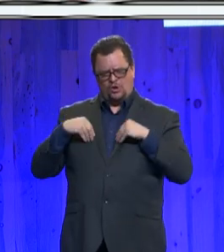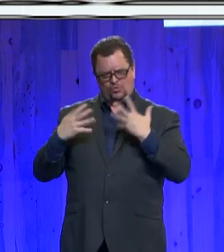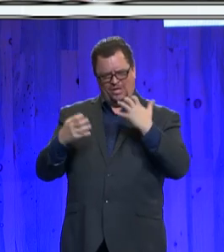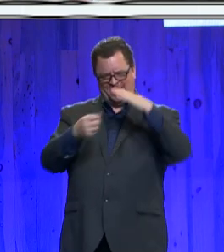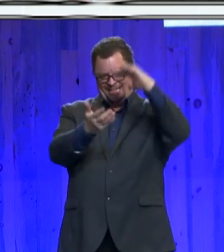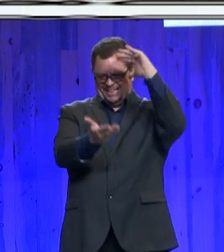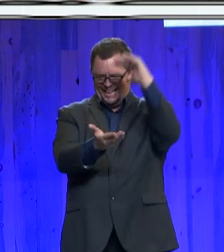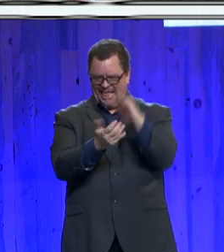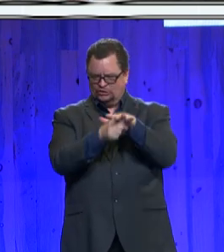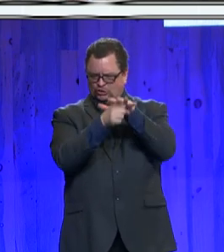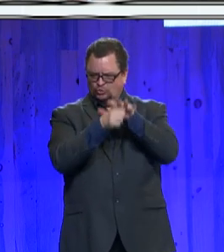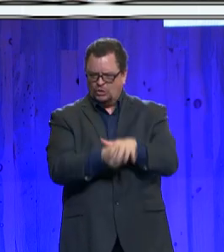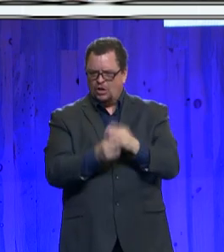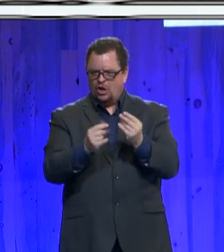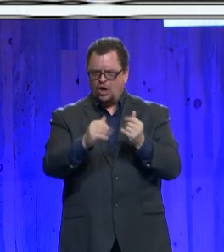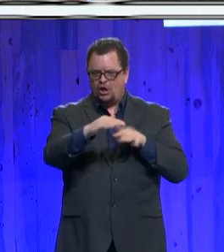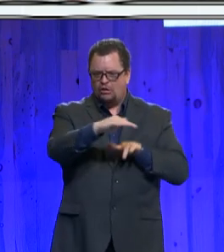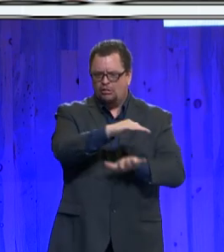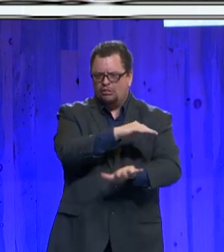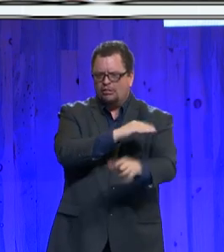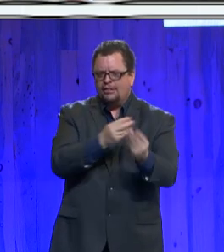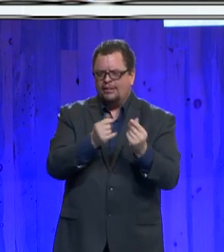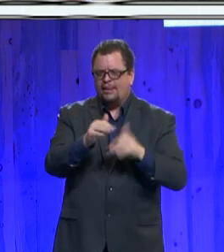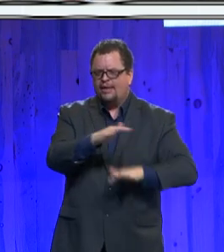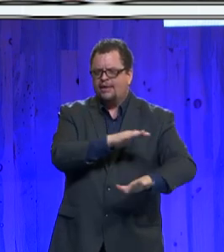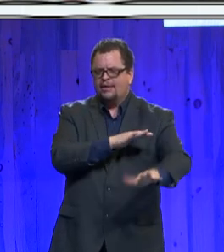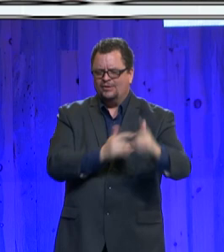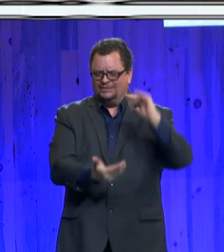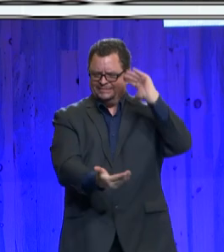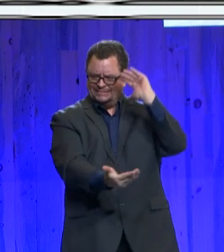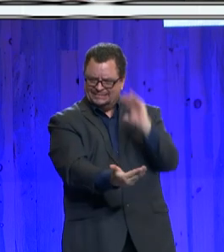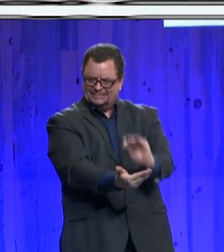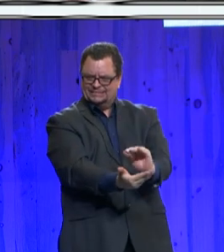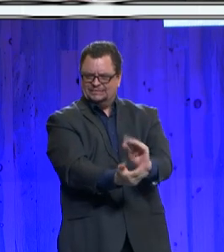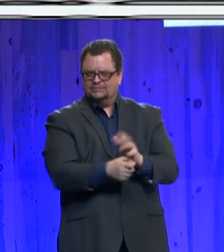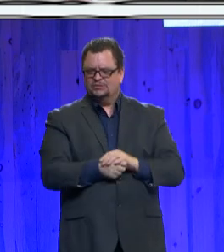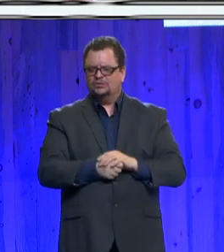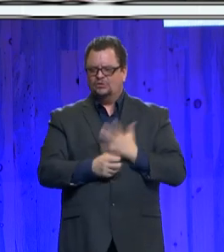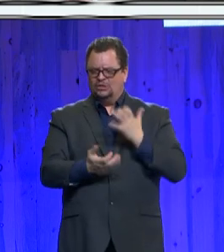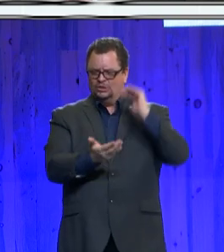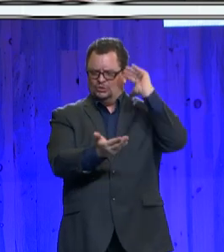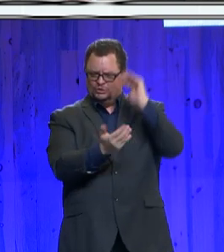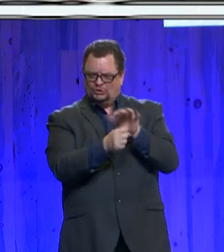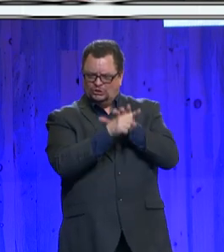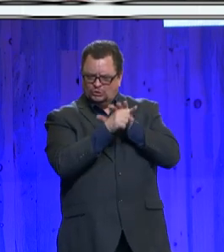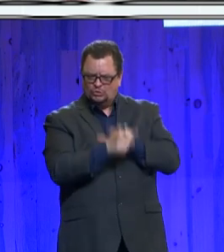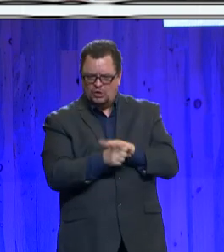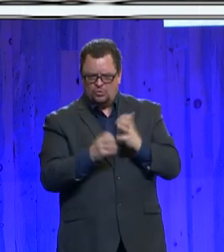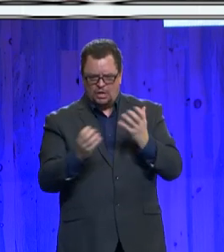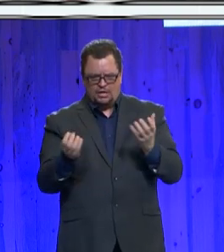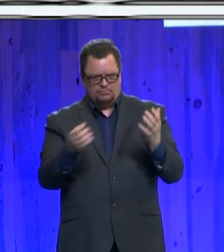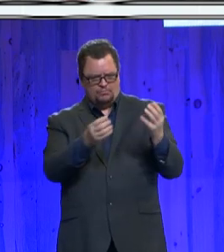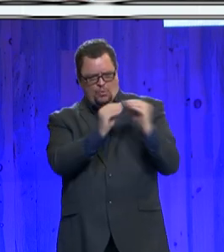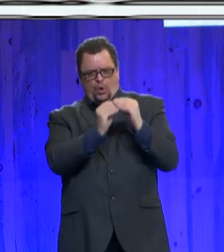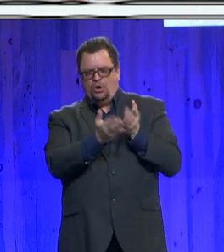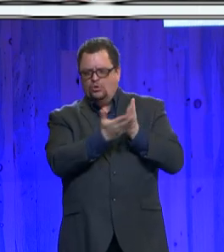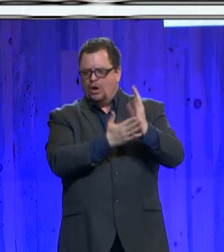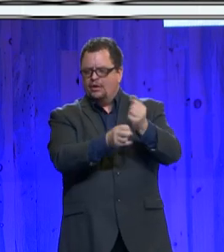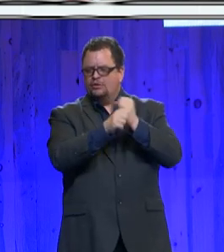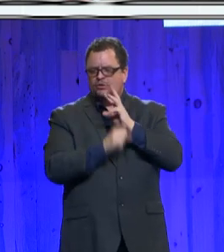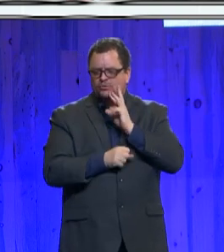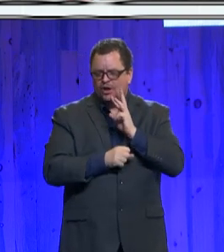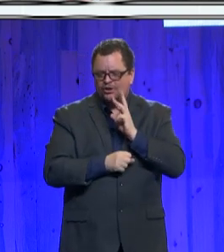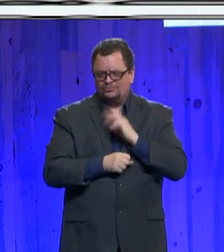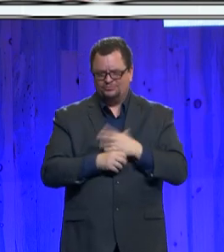reduce the cost of acquiring more water rights. Another goal for fun, and I would love to see a beer brewing school in our region,